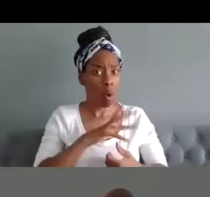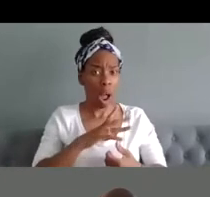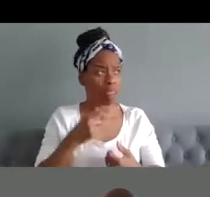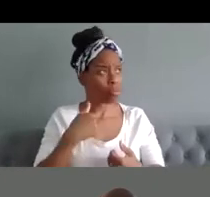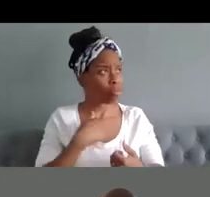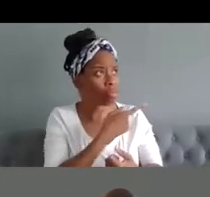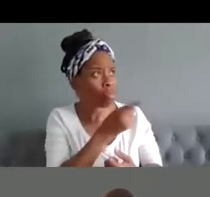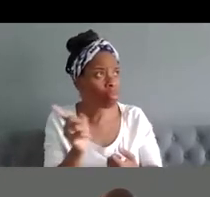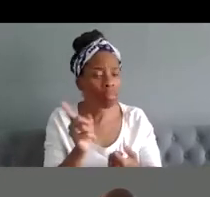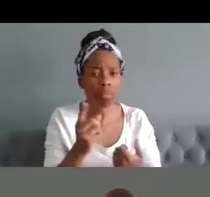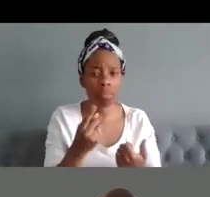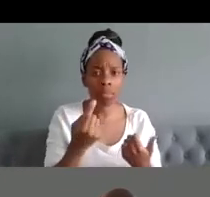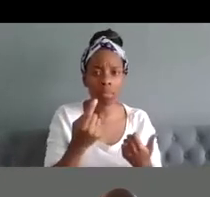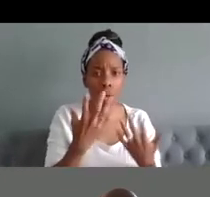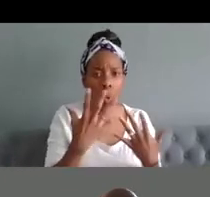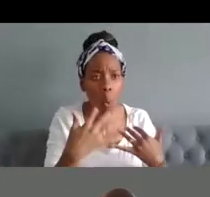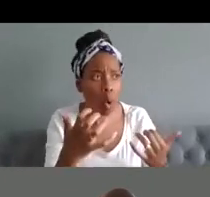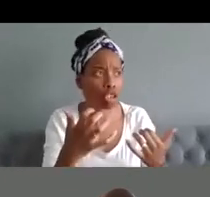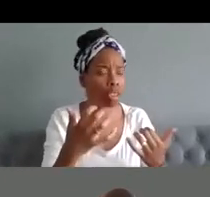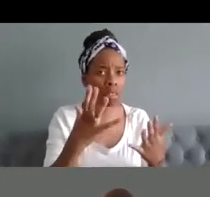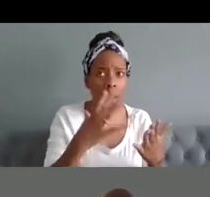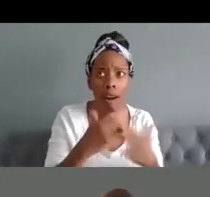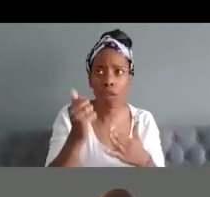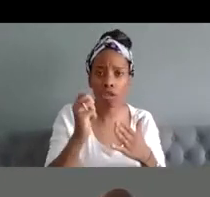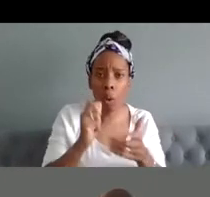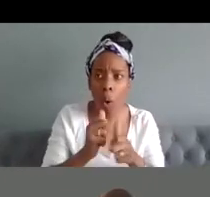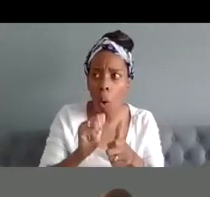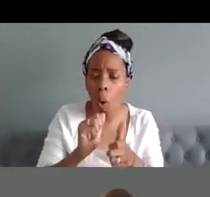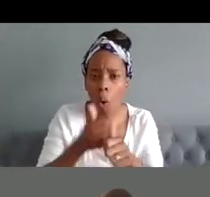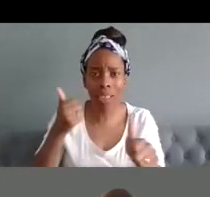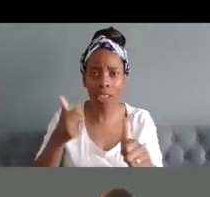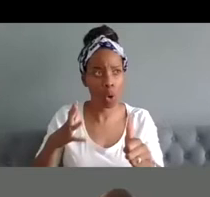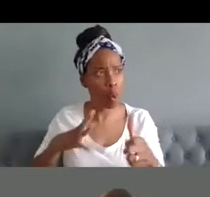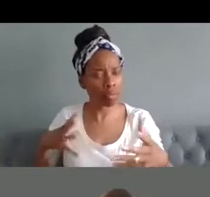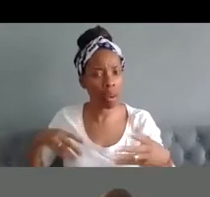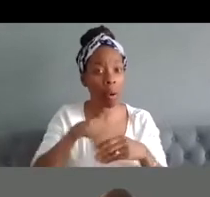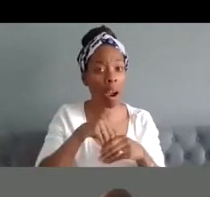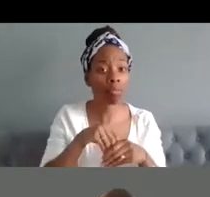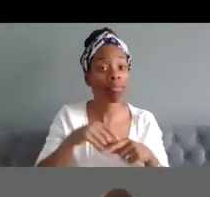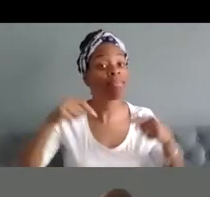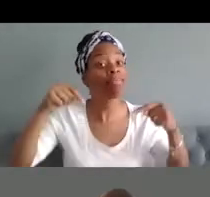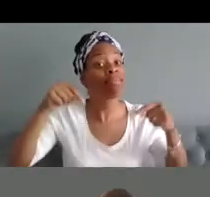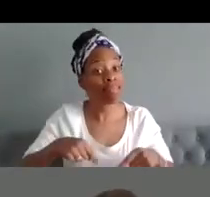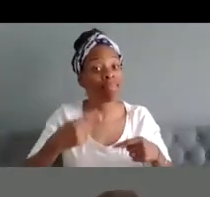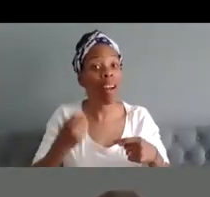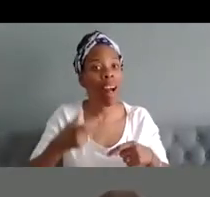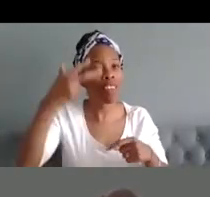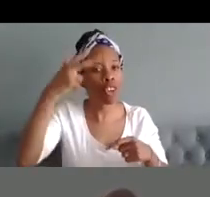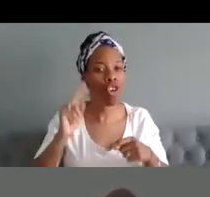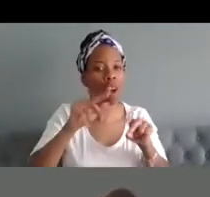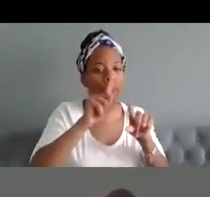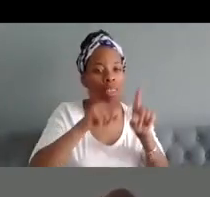in the programming and audiences of cultural organizations the neurodivergent artists within the program are a very